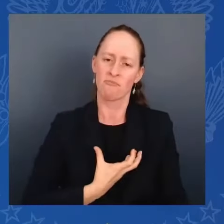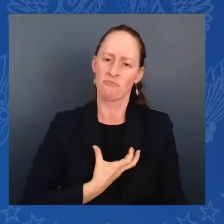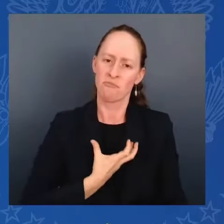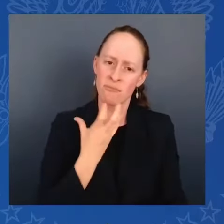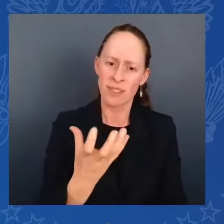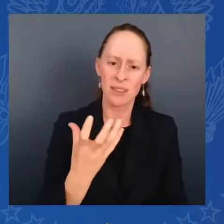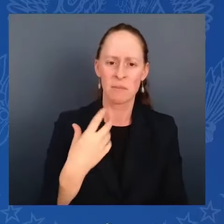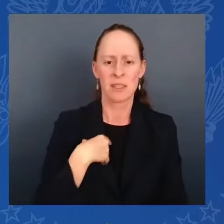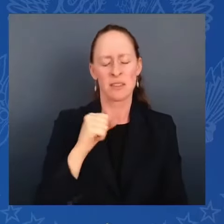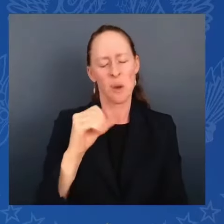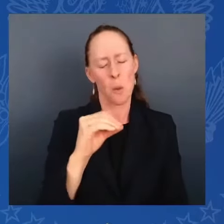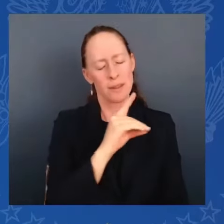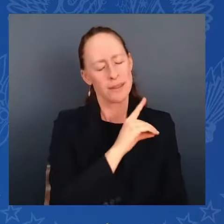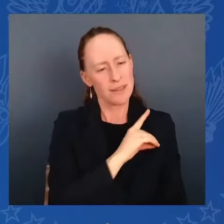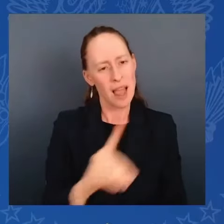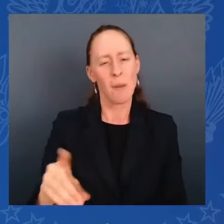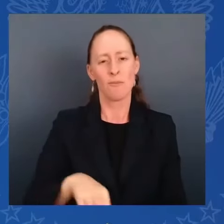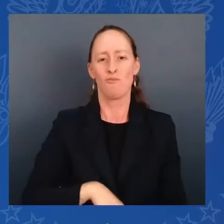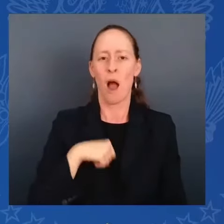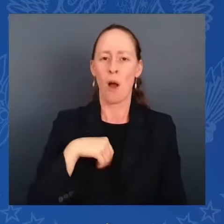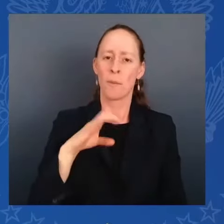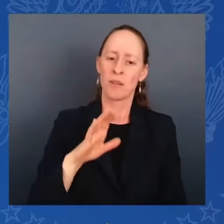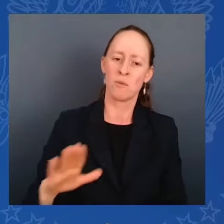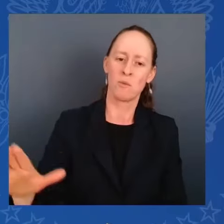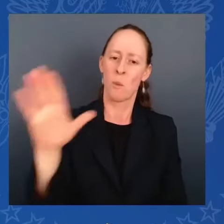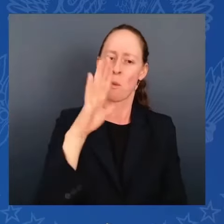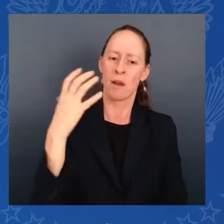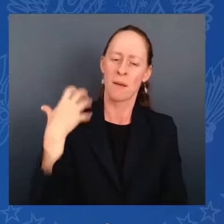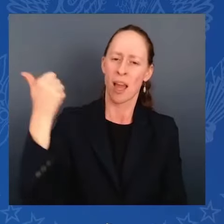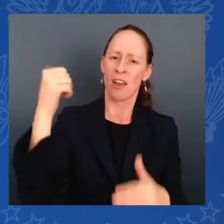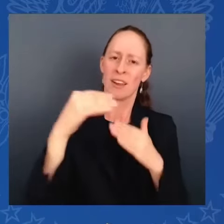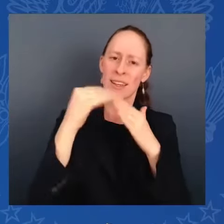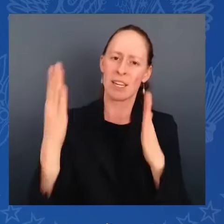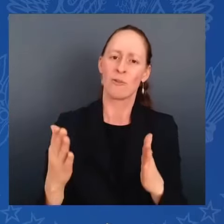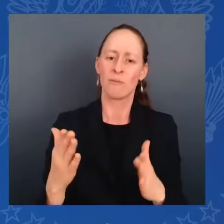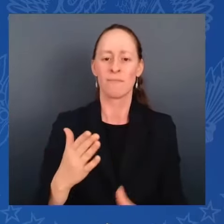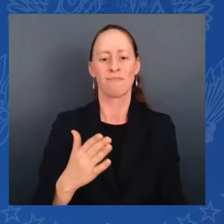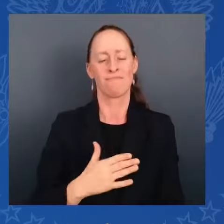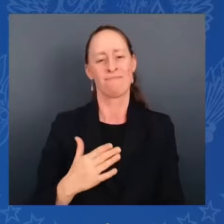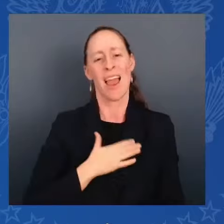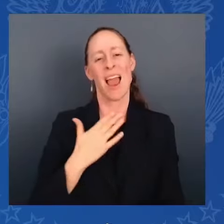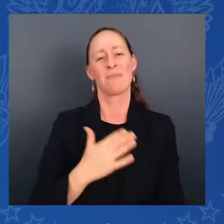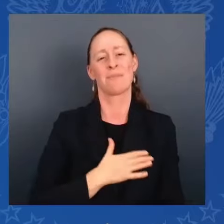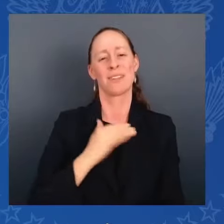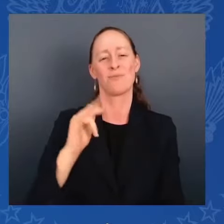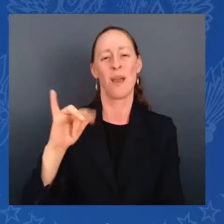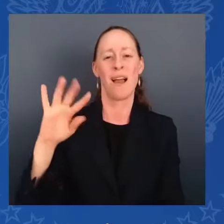Fourth of July. May God bless you all, and may God protect our troops.